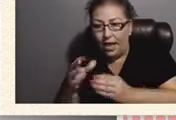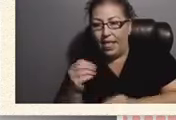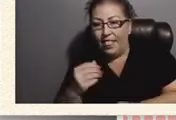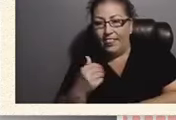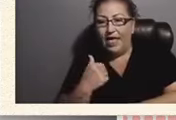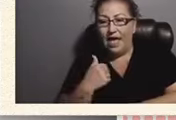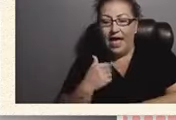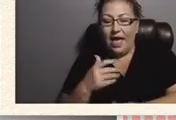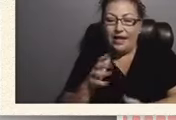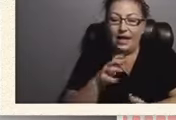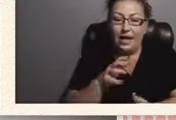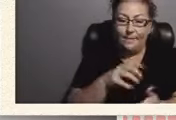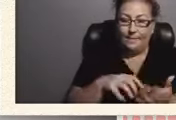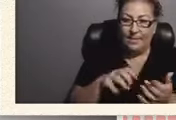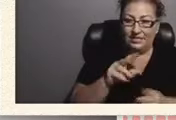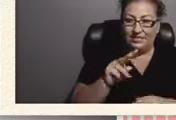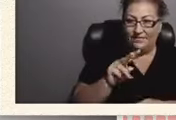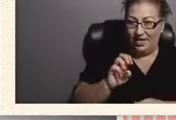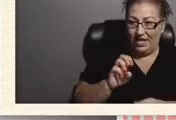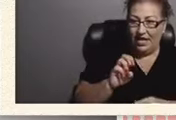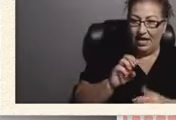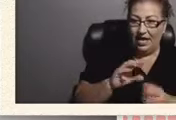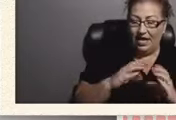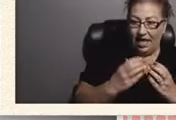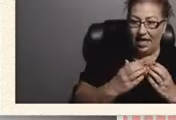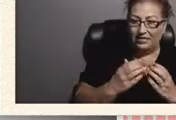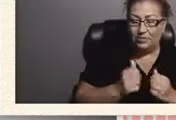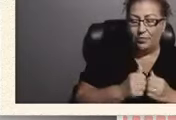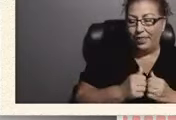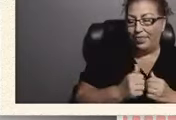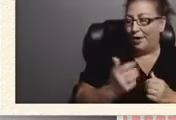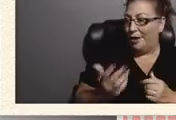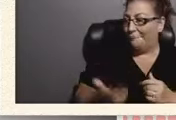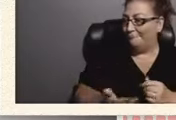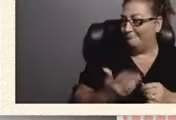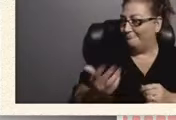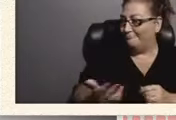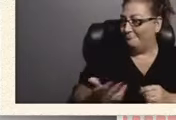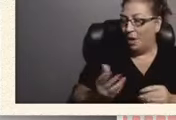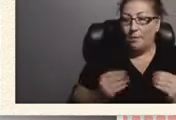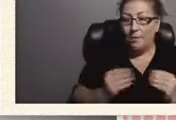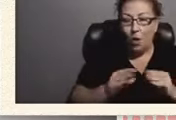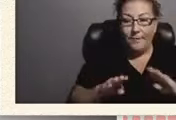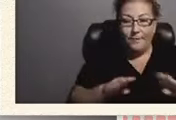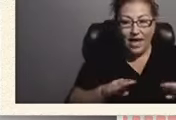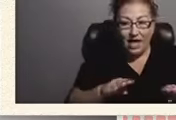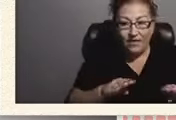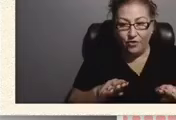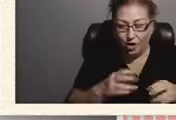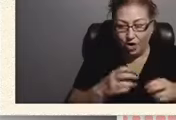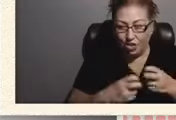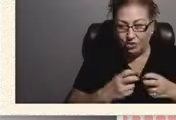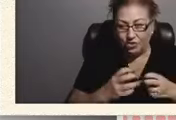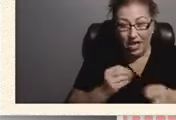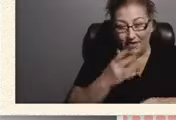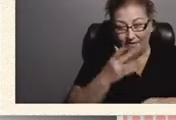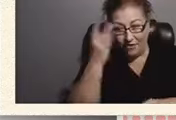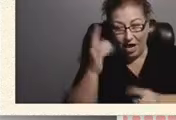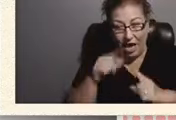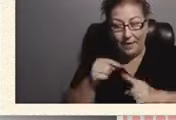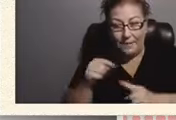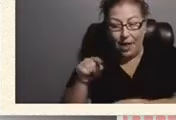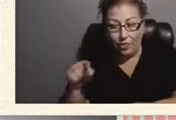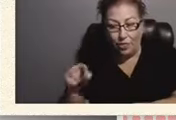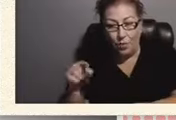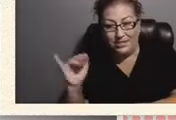class with you know um more behavioral issues and forgot about the the the ones that were very